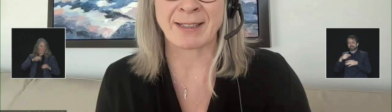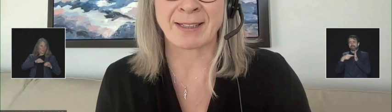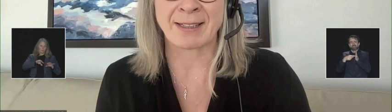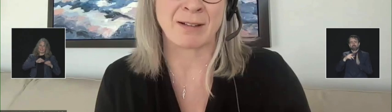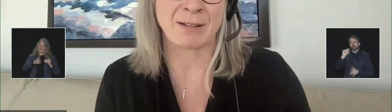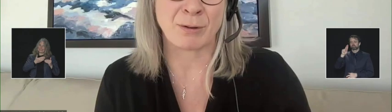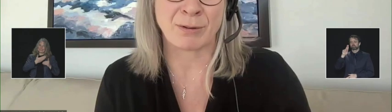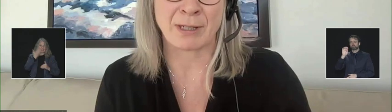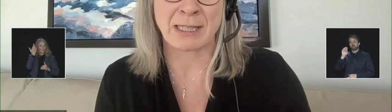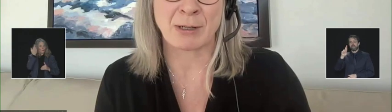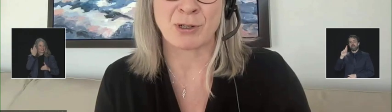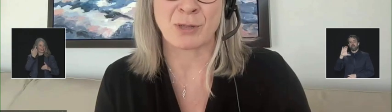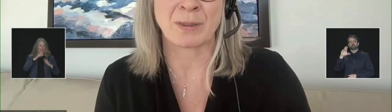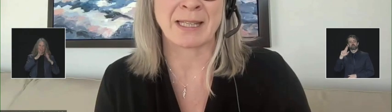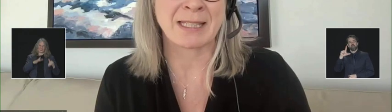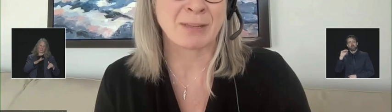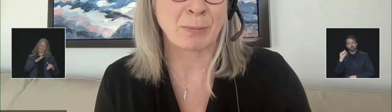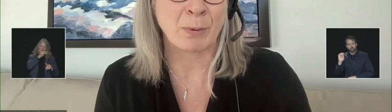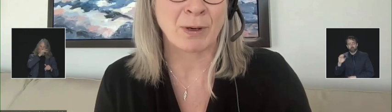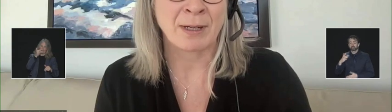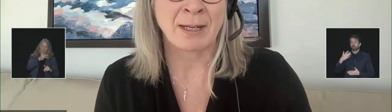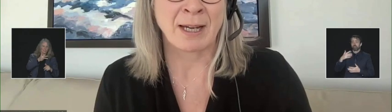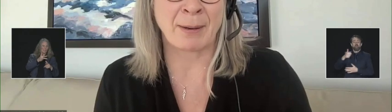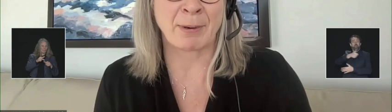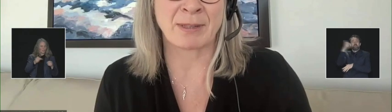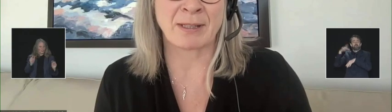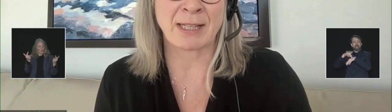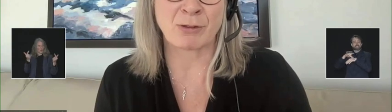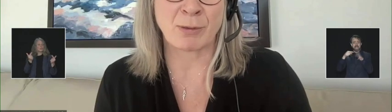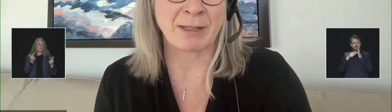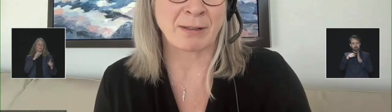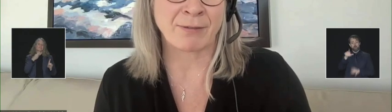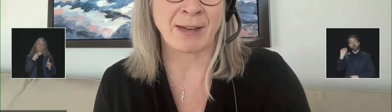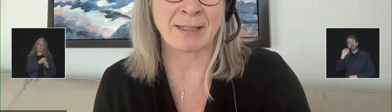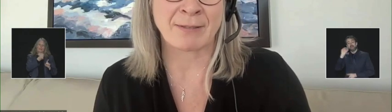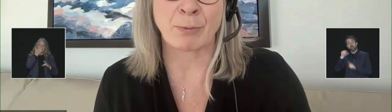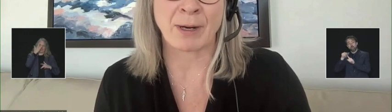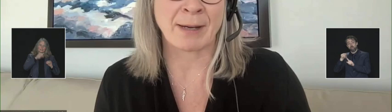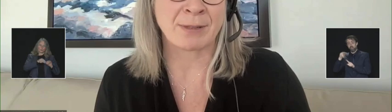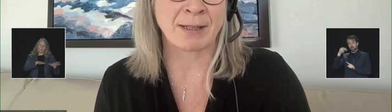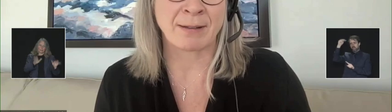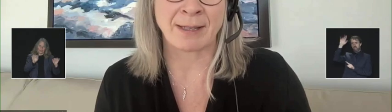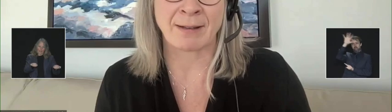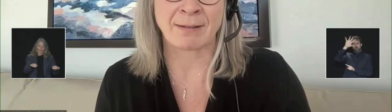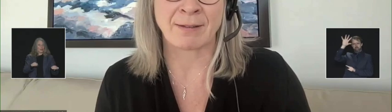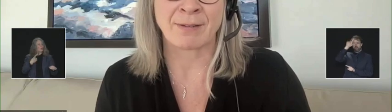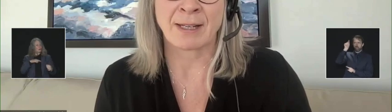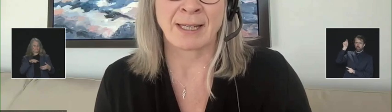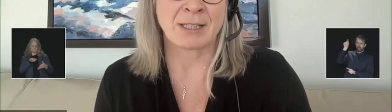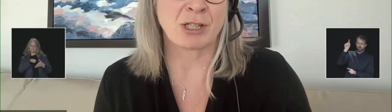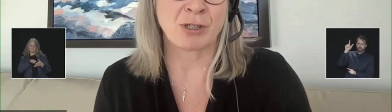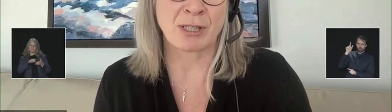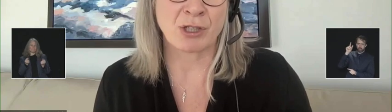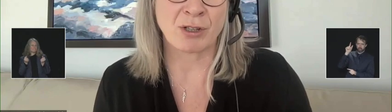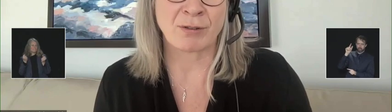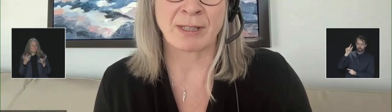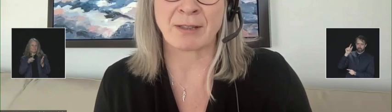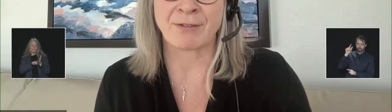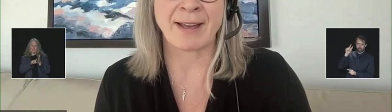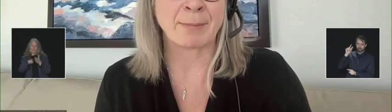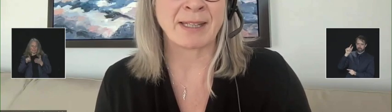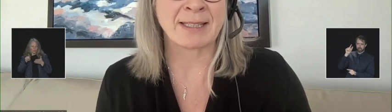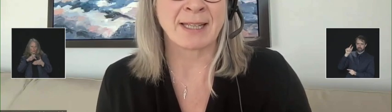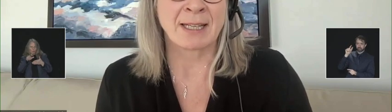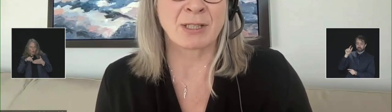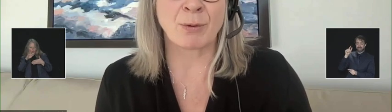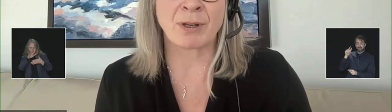here in Northern Ontario just released a report about the detrimental effects of poor housing on the health of Indigenous children